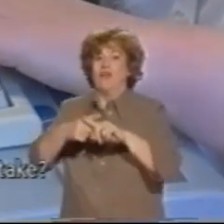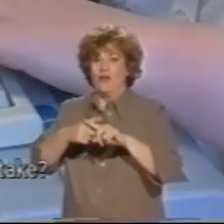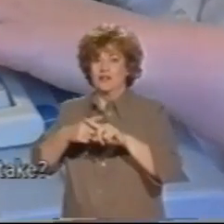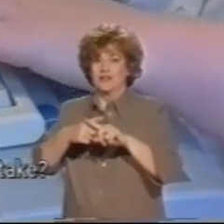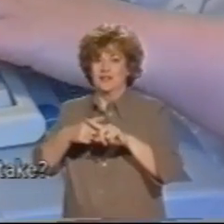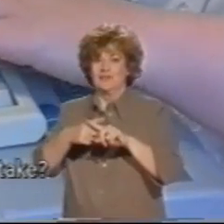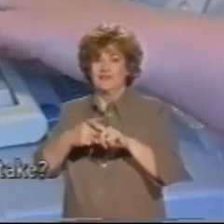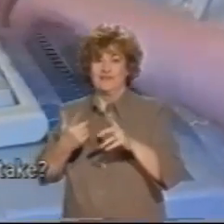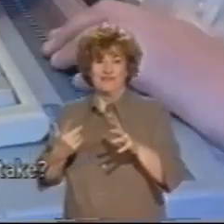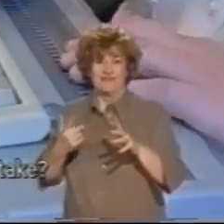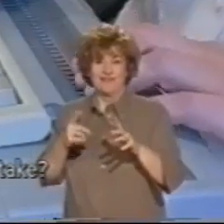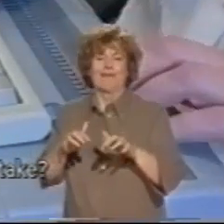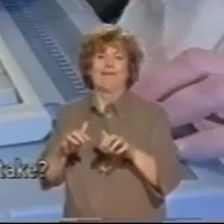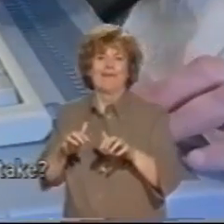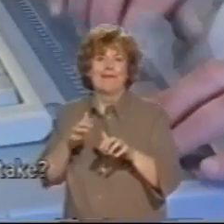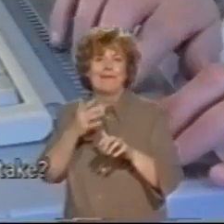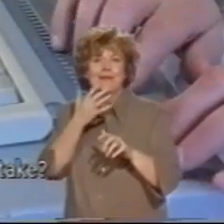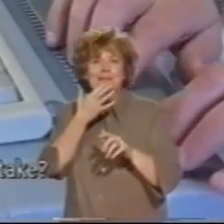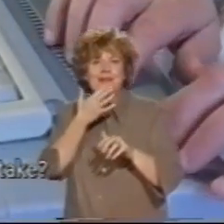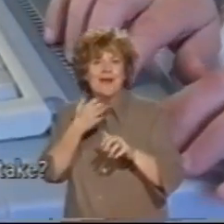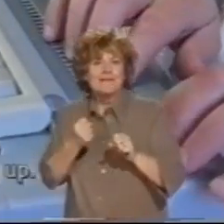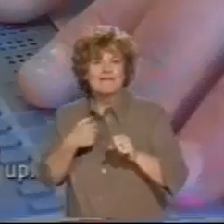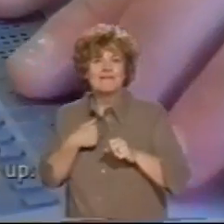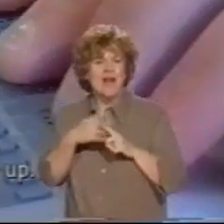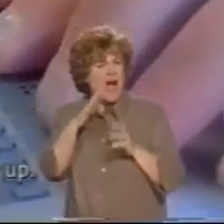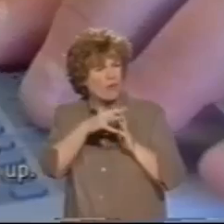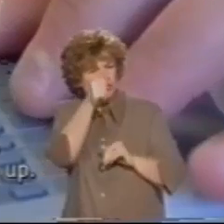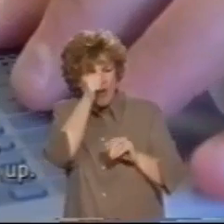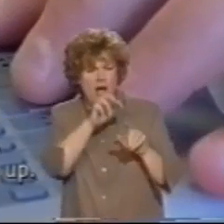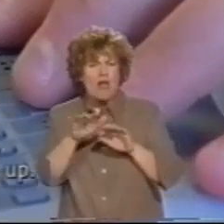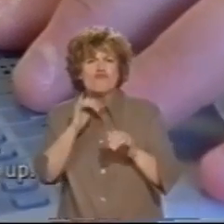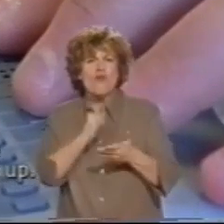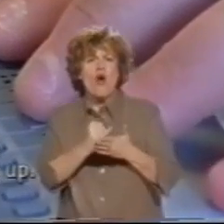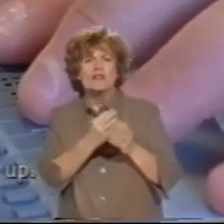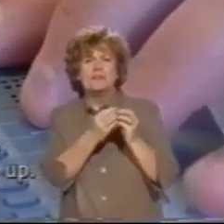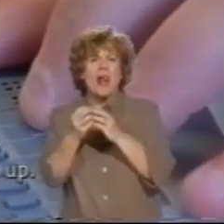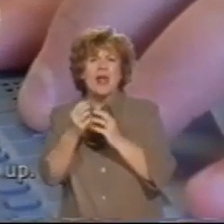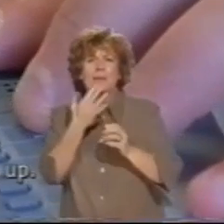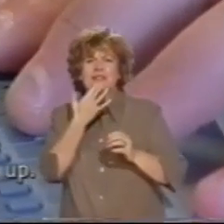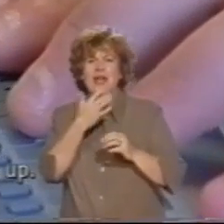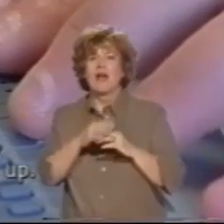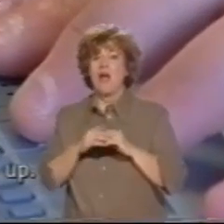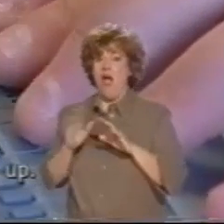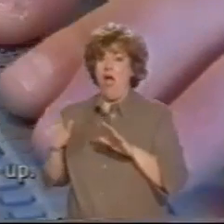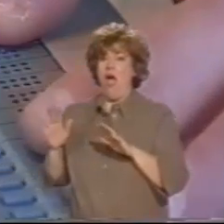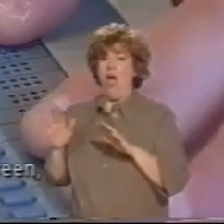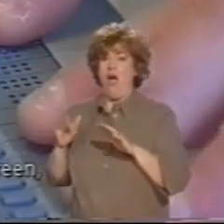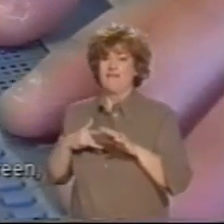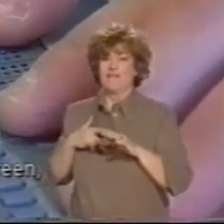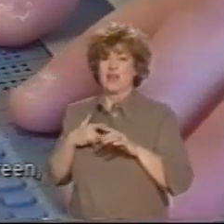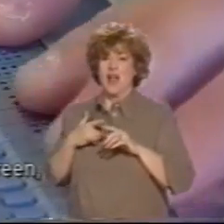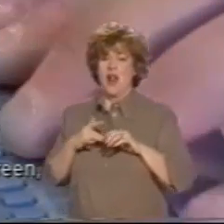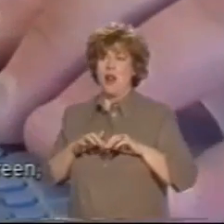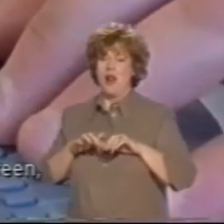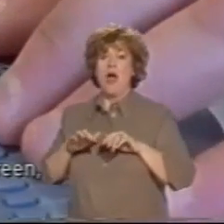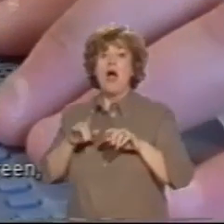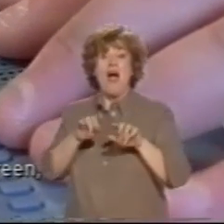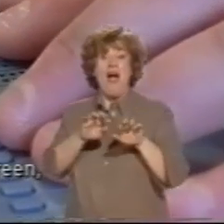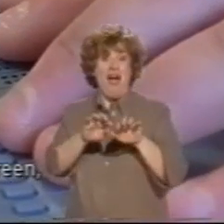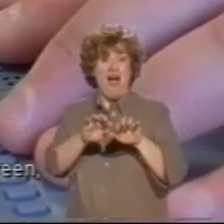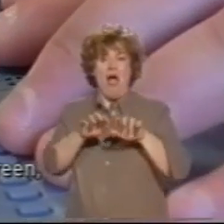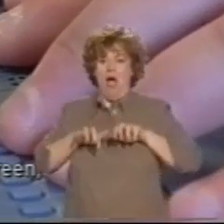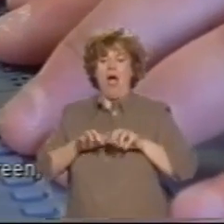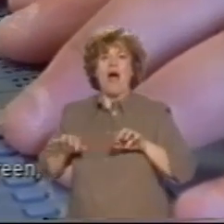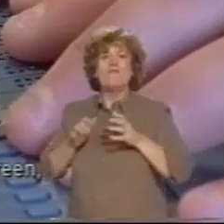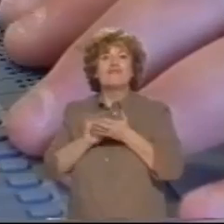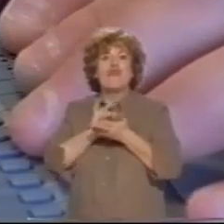How do you know if you make a spelling mistake? Because if you feel along here, you've got Braille coming up. Ah. You're seeing it on the screen.